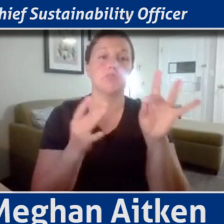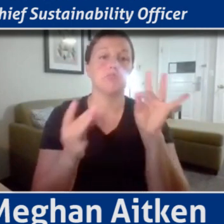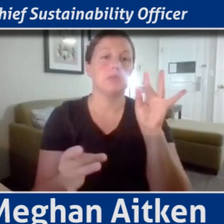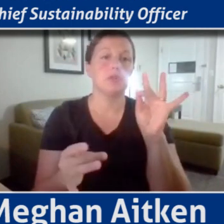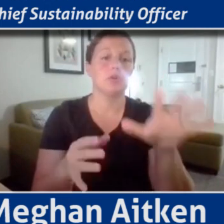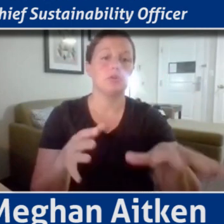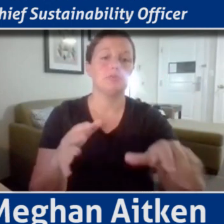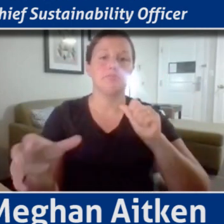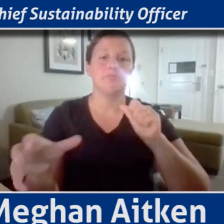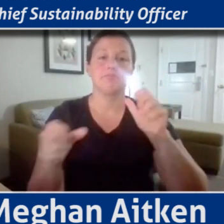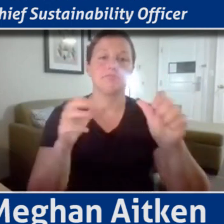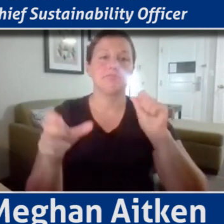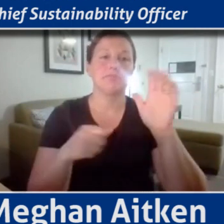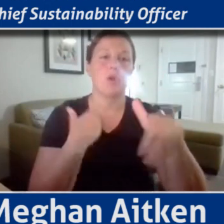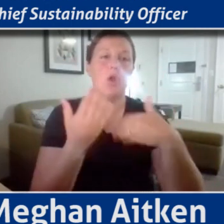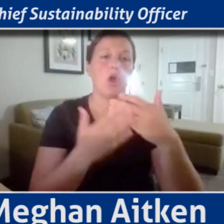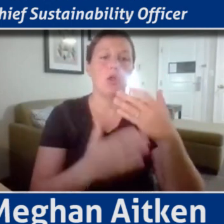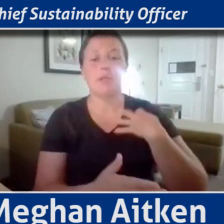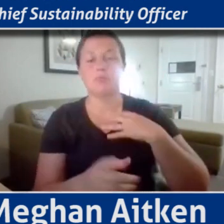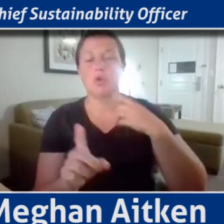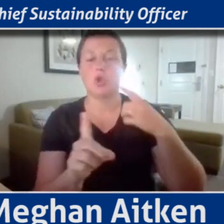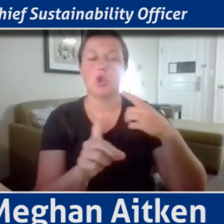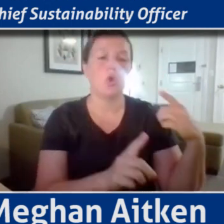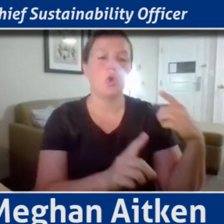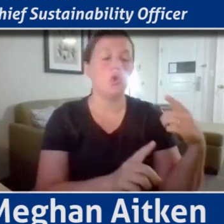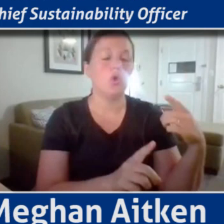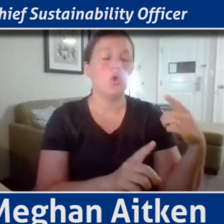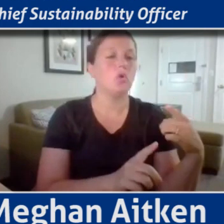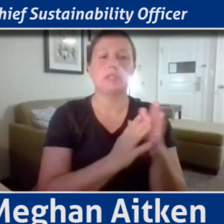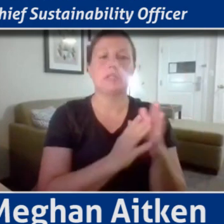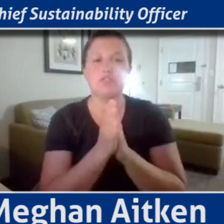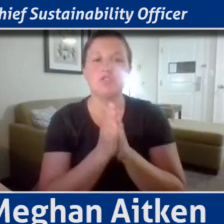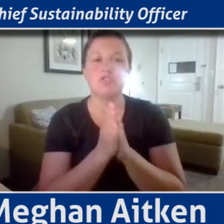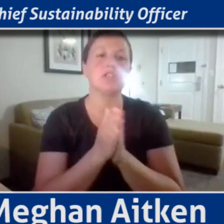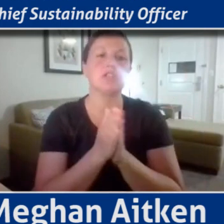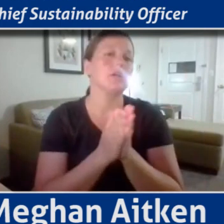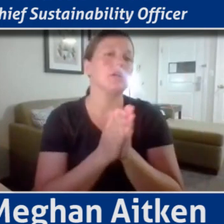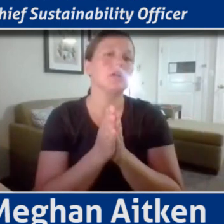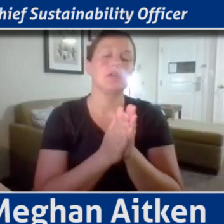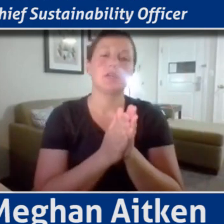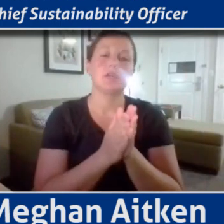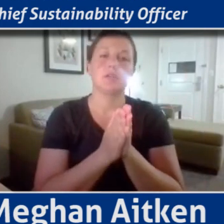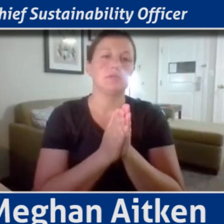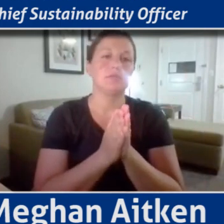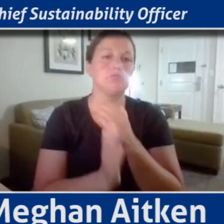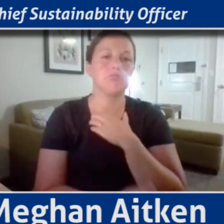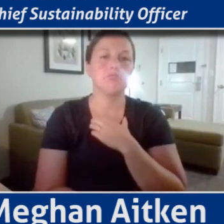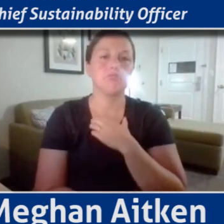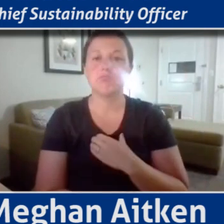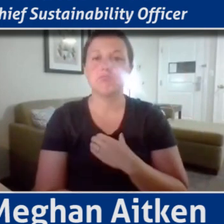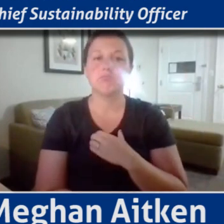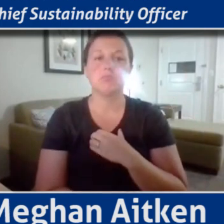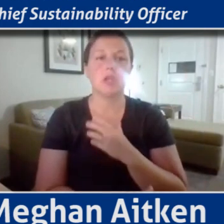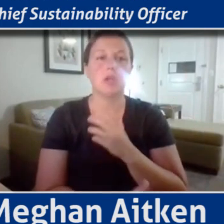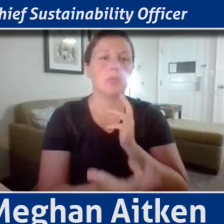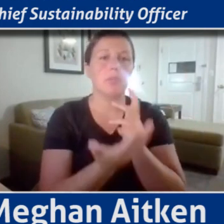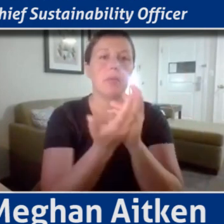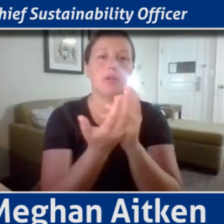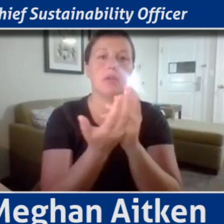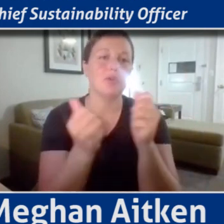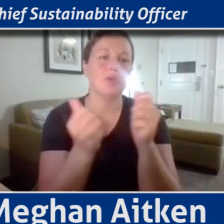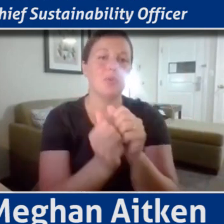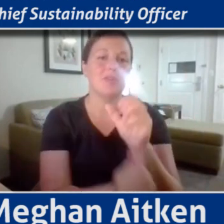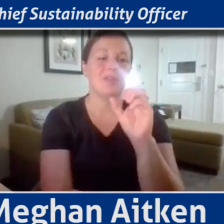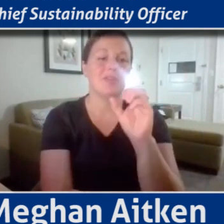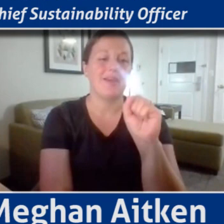targets, projects, initiatives, those types of things, and we're mapping it to the SDGs. I was very lucky in that all of